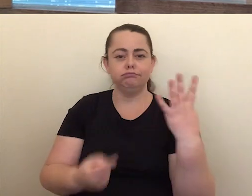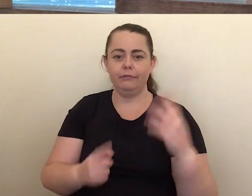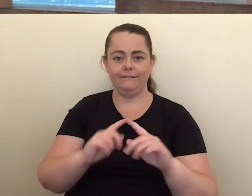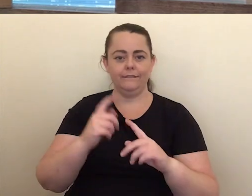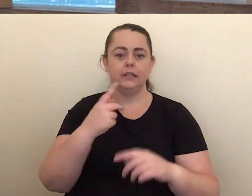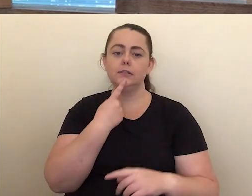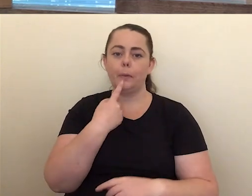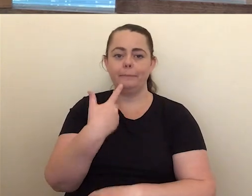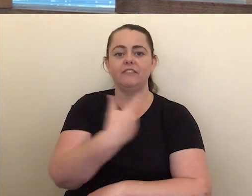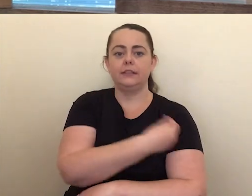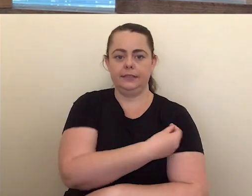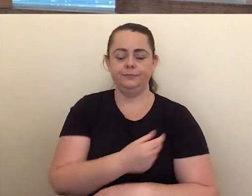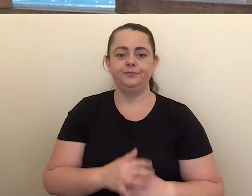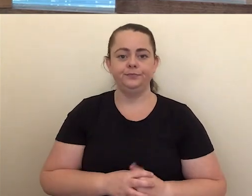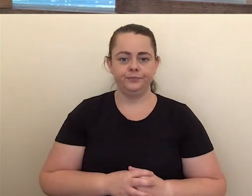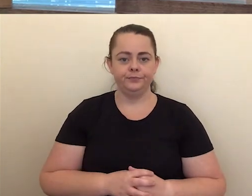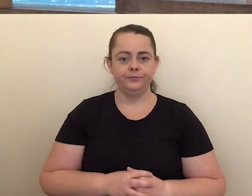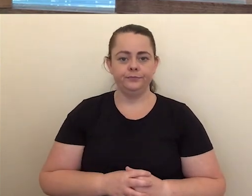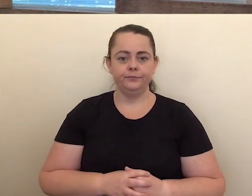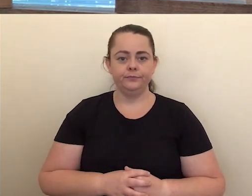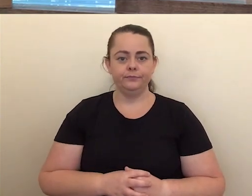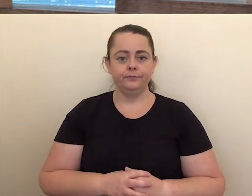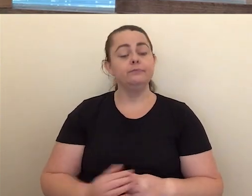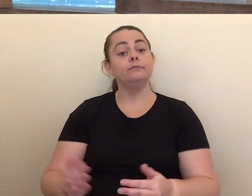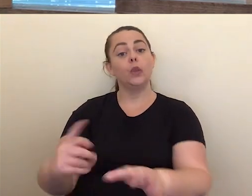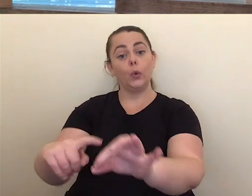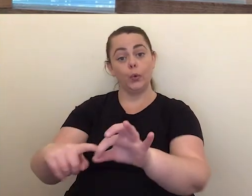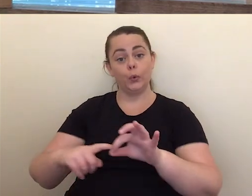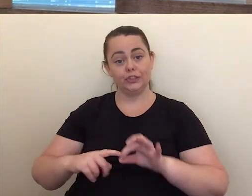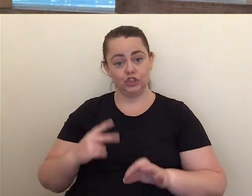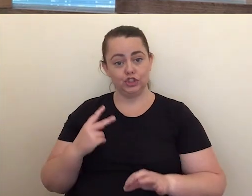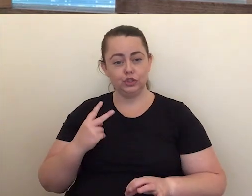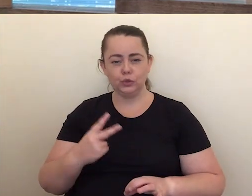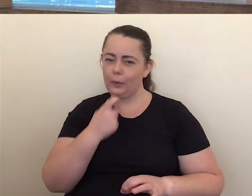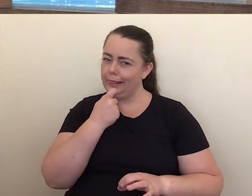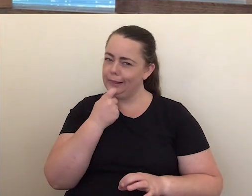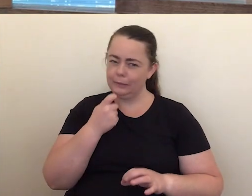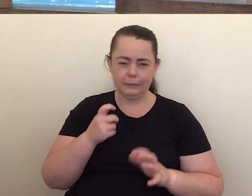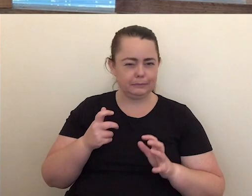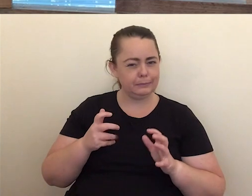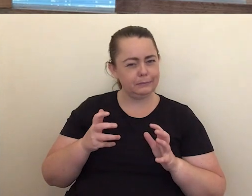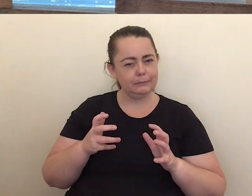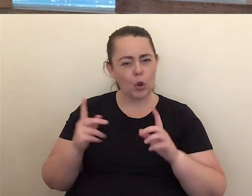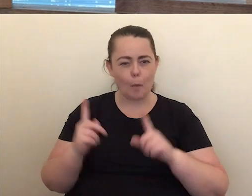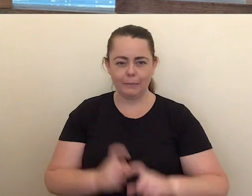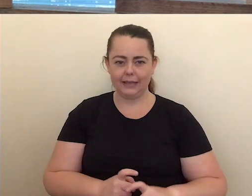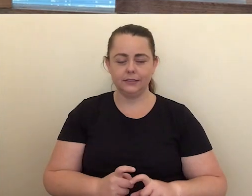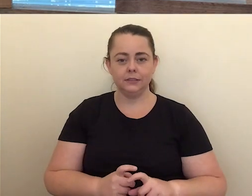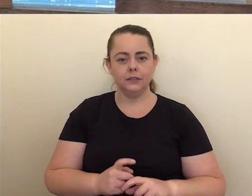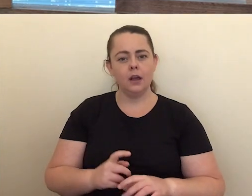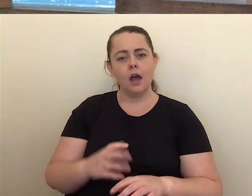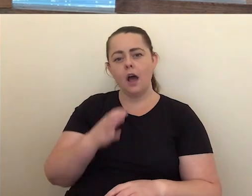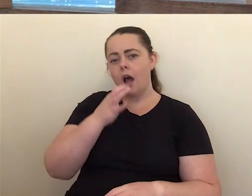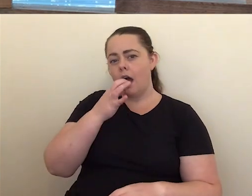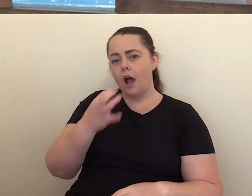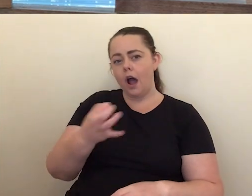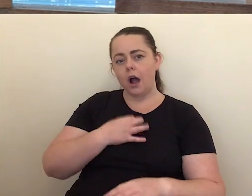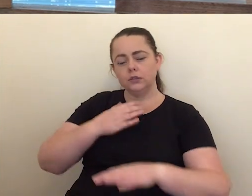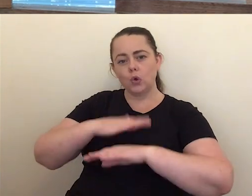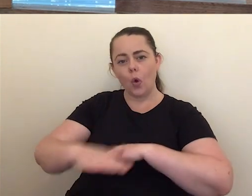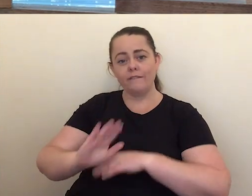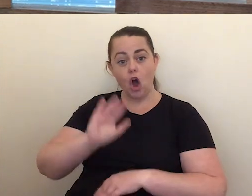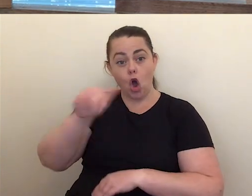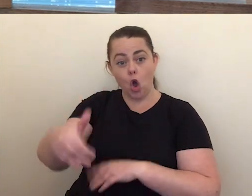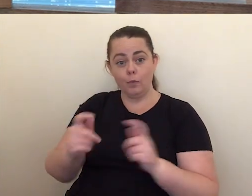So our next question is a little more complex. So that question is, how common are false positive rapid antigen test